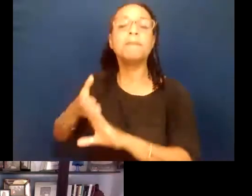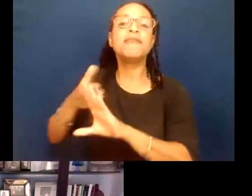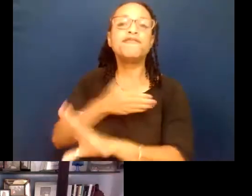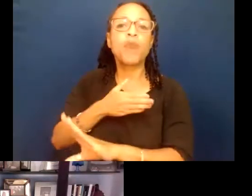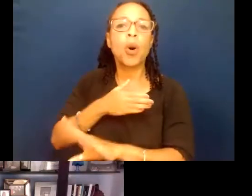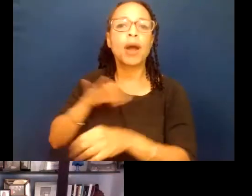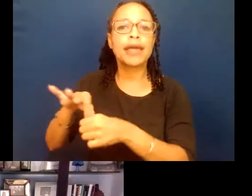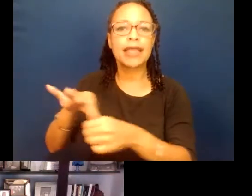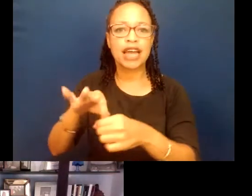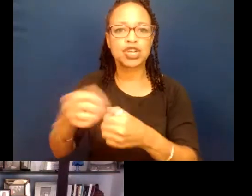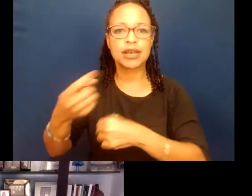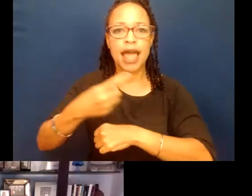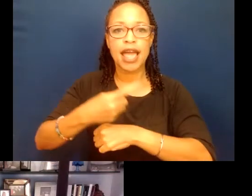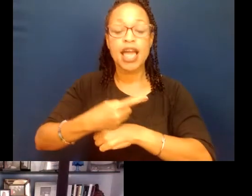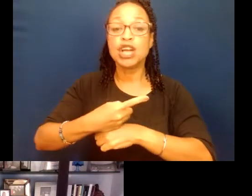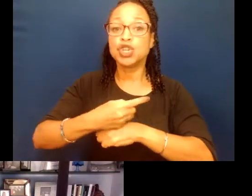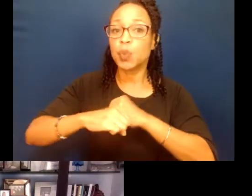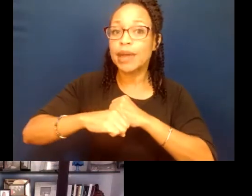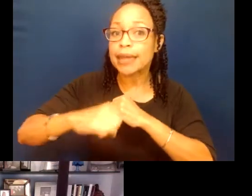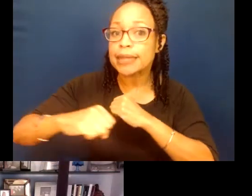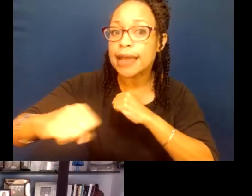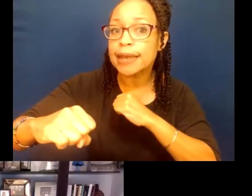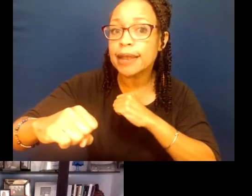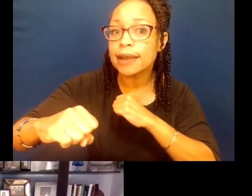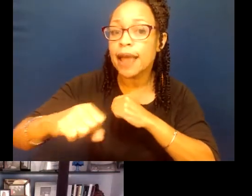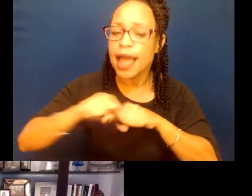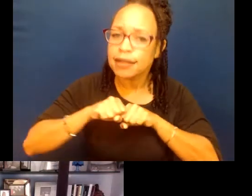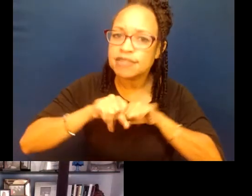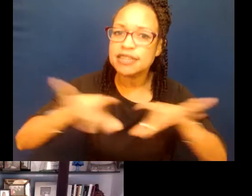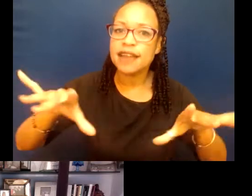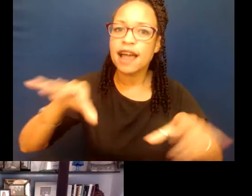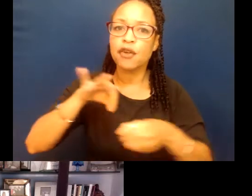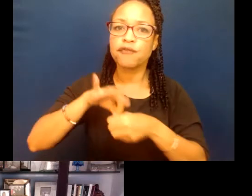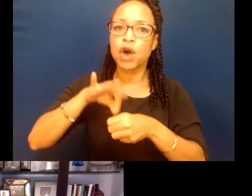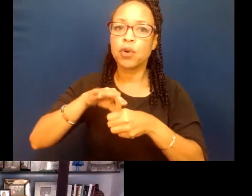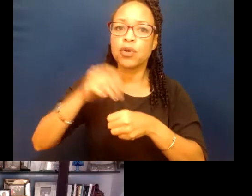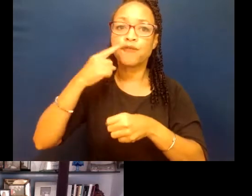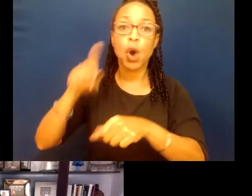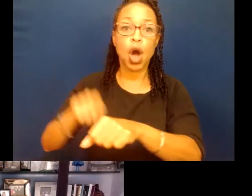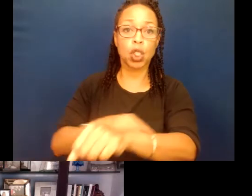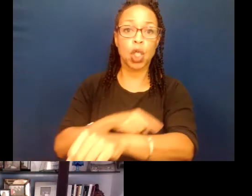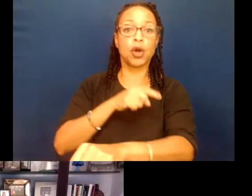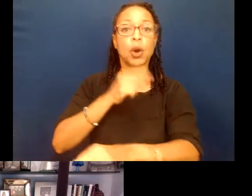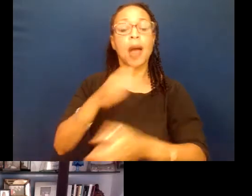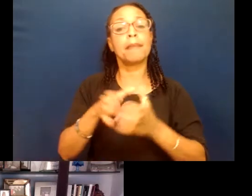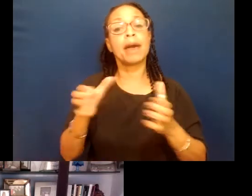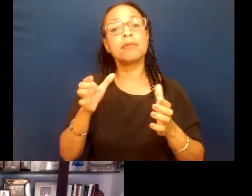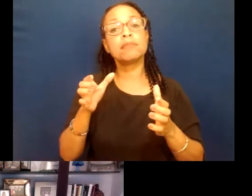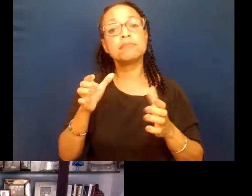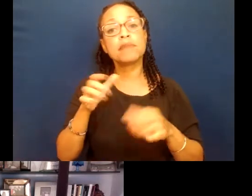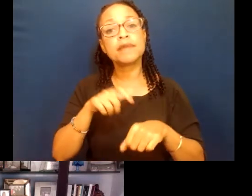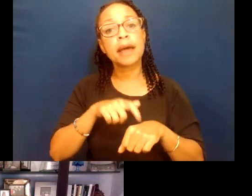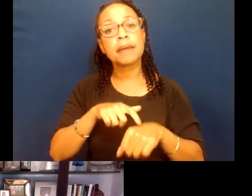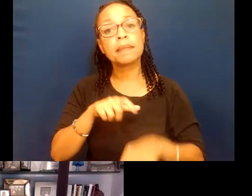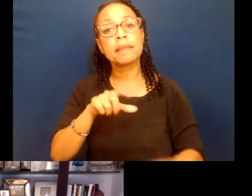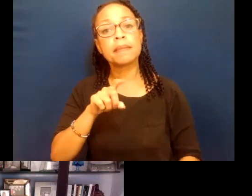should we extend Election Day and get our vote out, you know, for a longer period of time? Yeah,